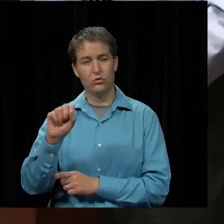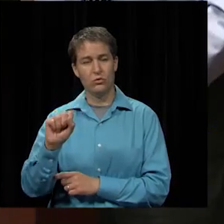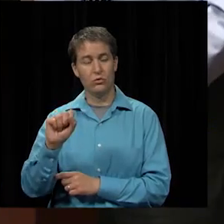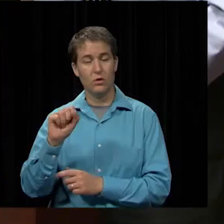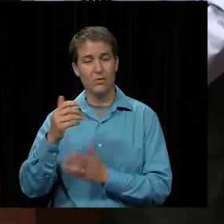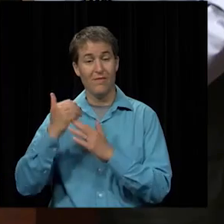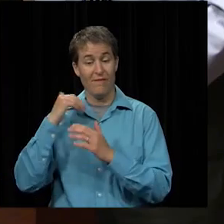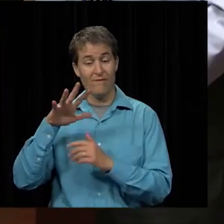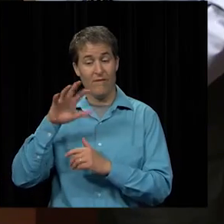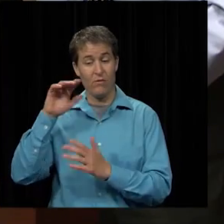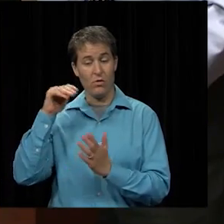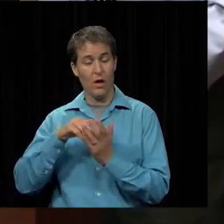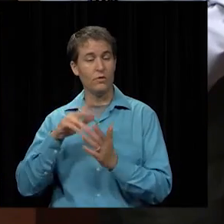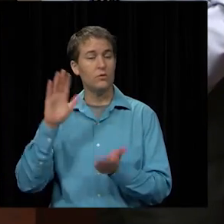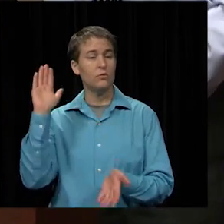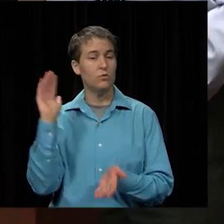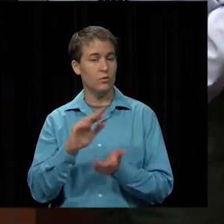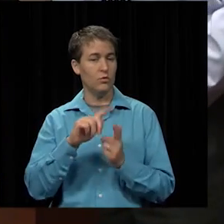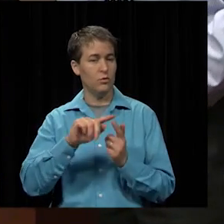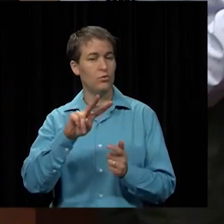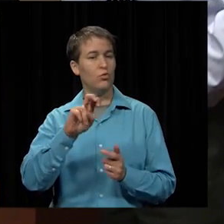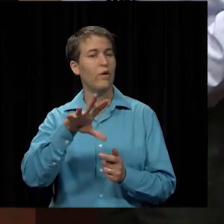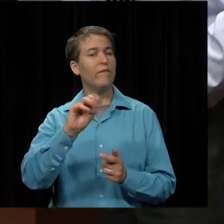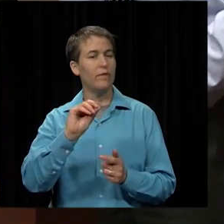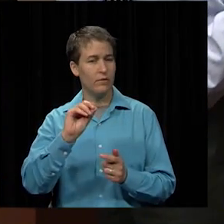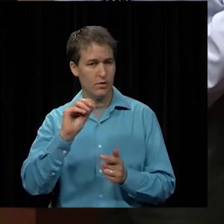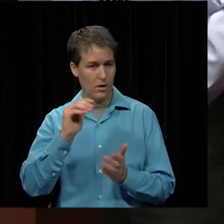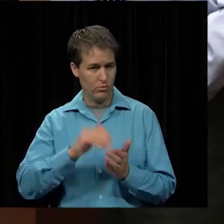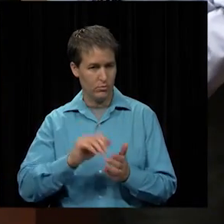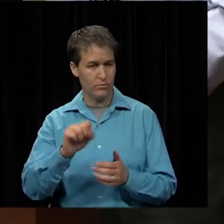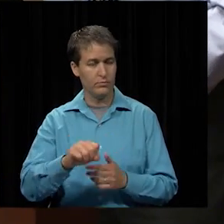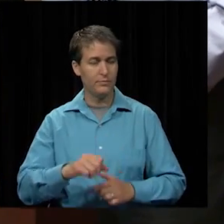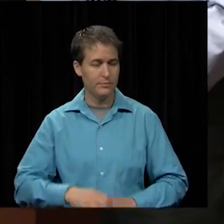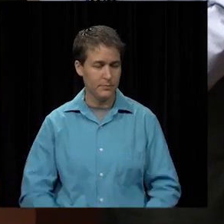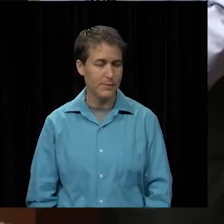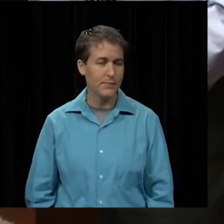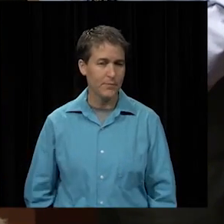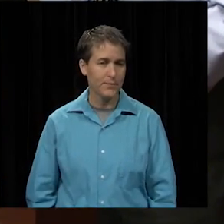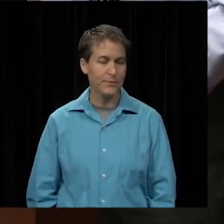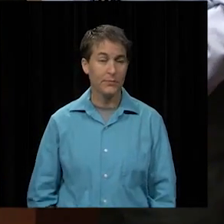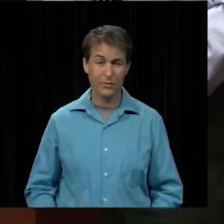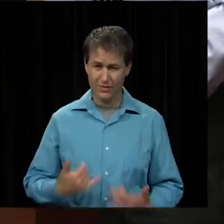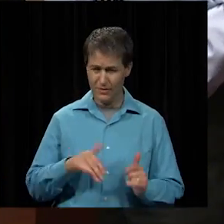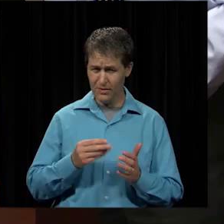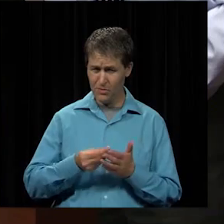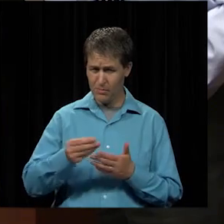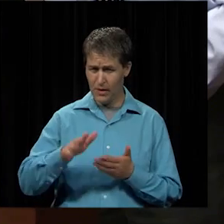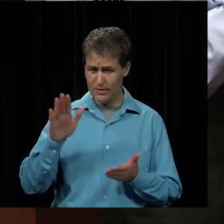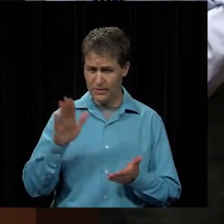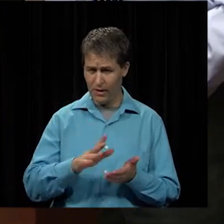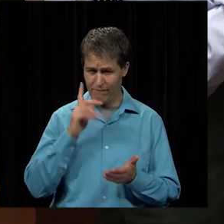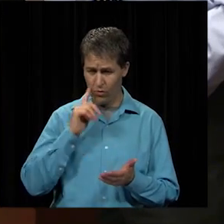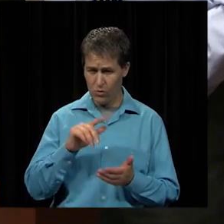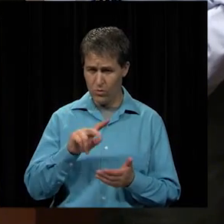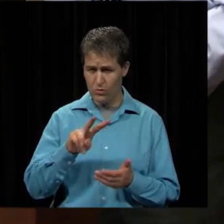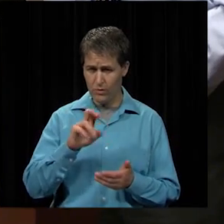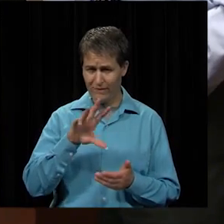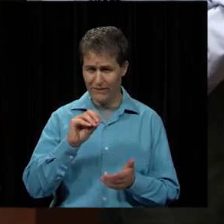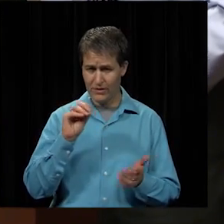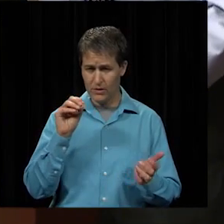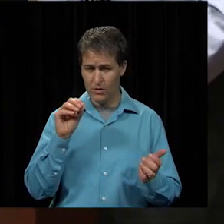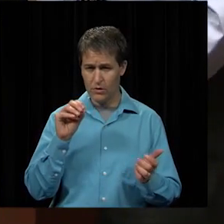$500,000 to $250,000 wind and hail deductible. Okay. And we're still buying it down for the $250,000 with the,